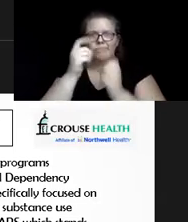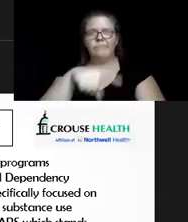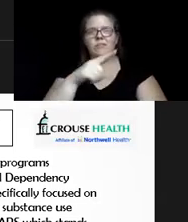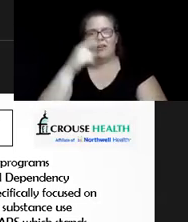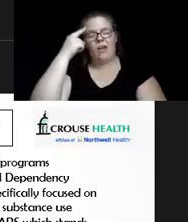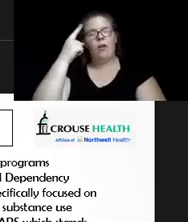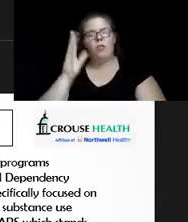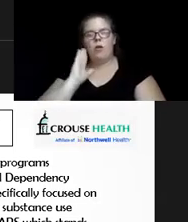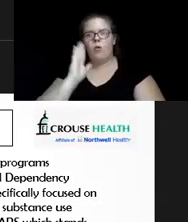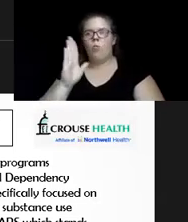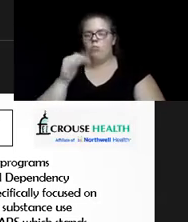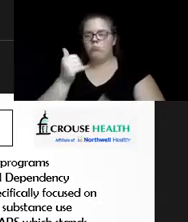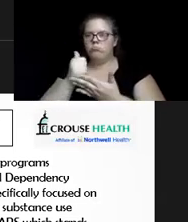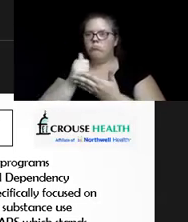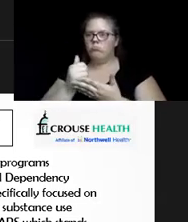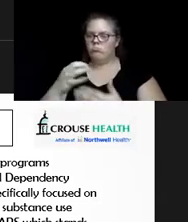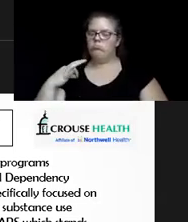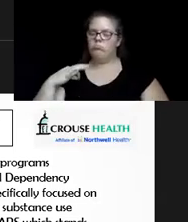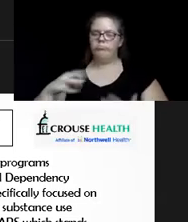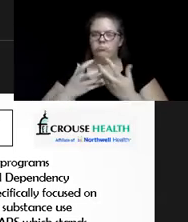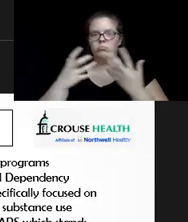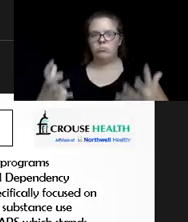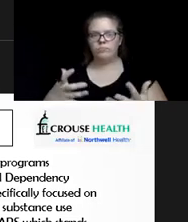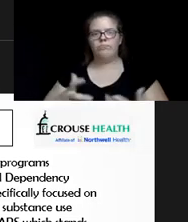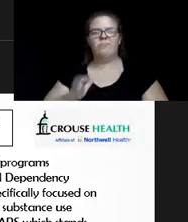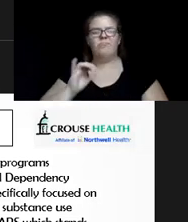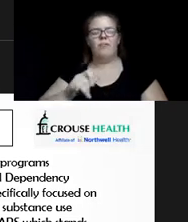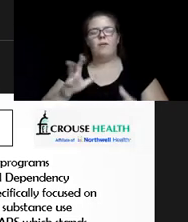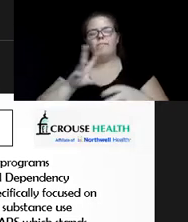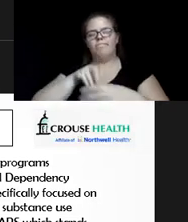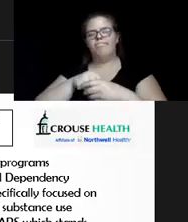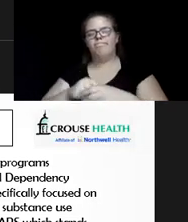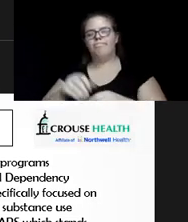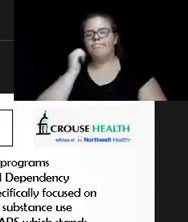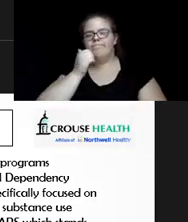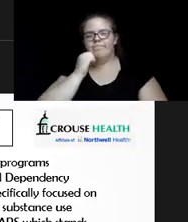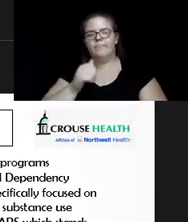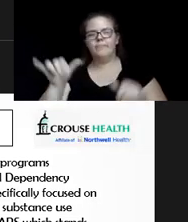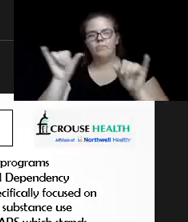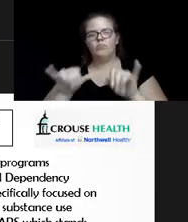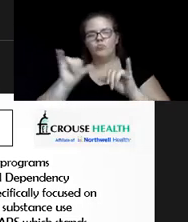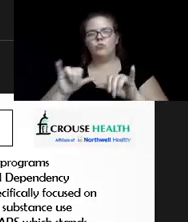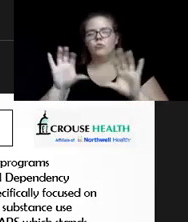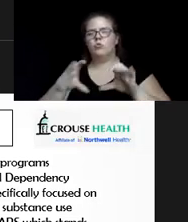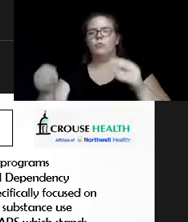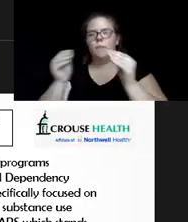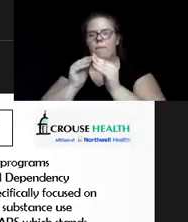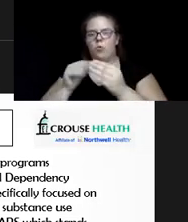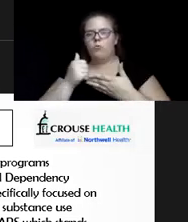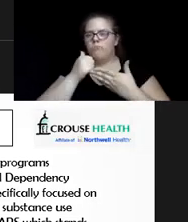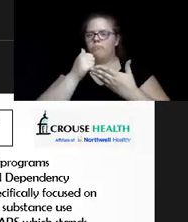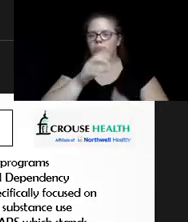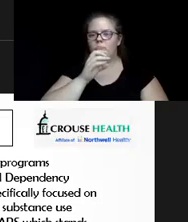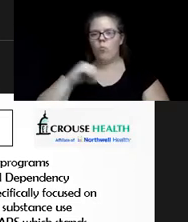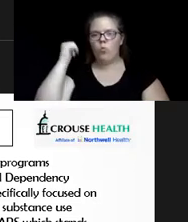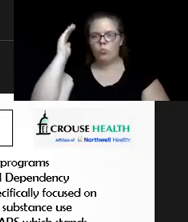long way. So we can have it as part of our own daily routine to do more to support our older adult population.